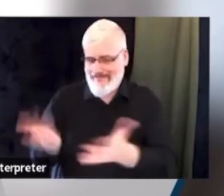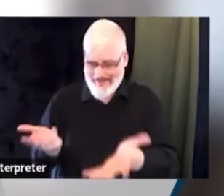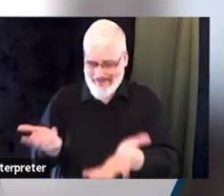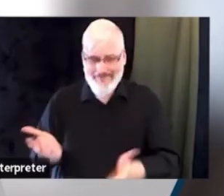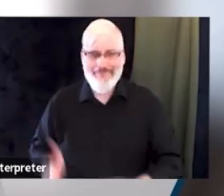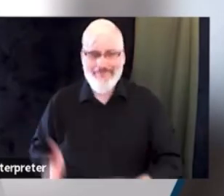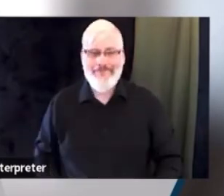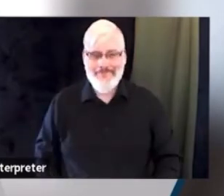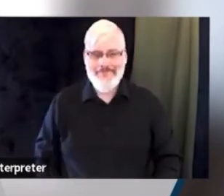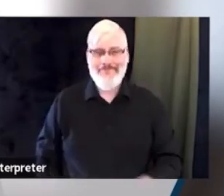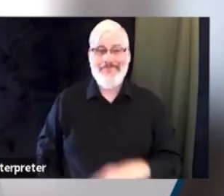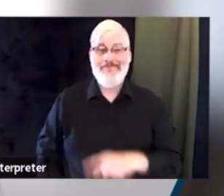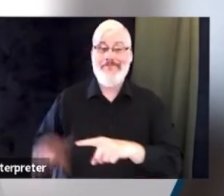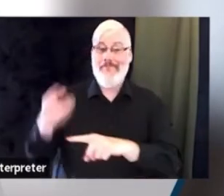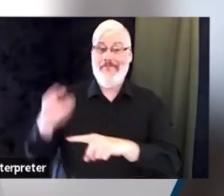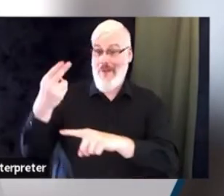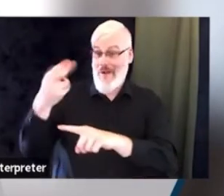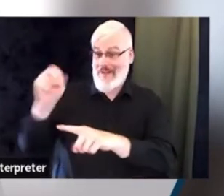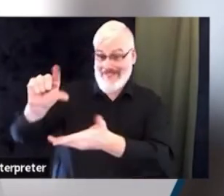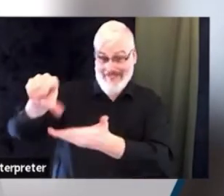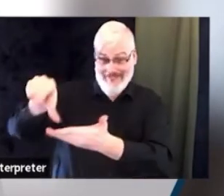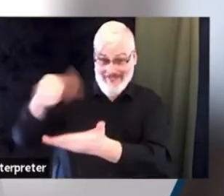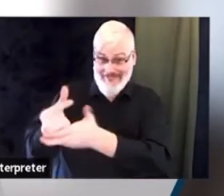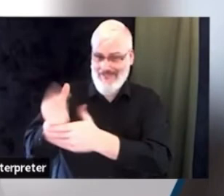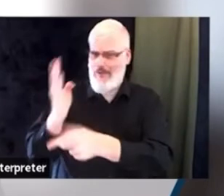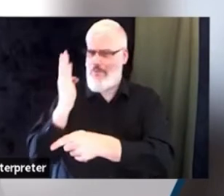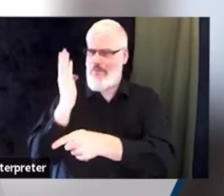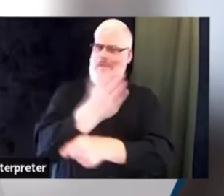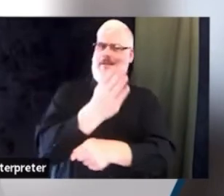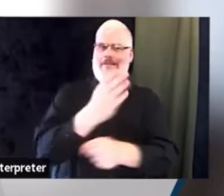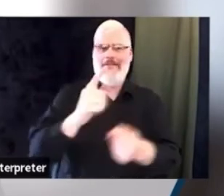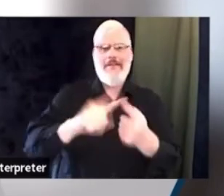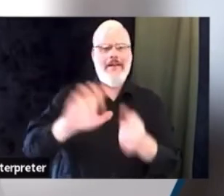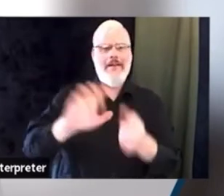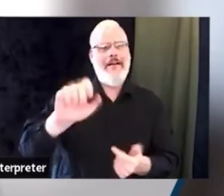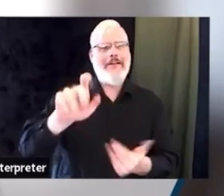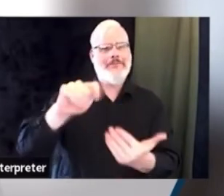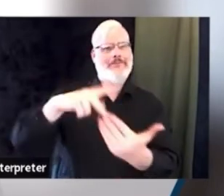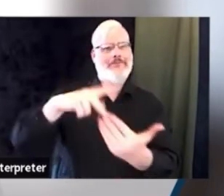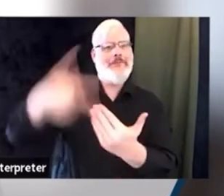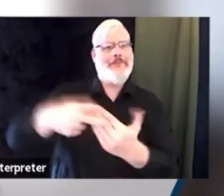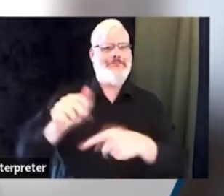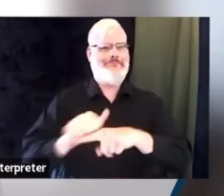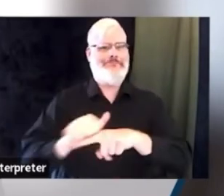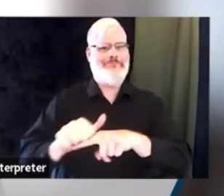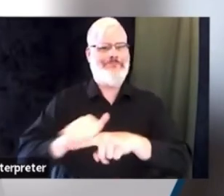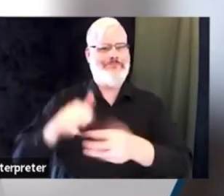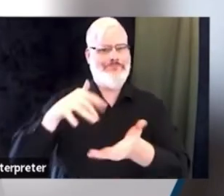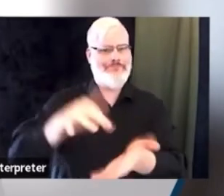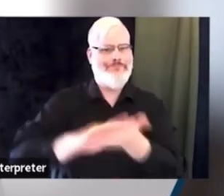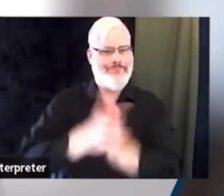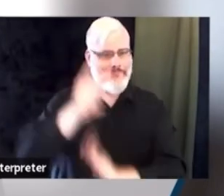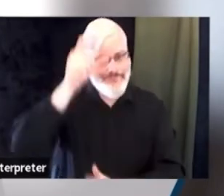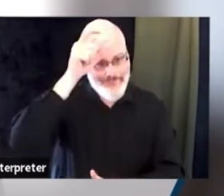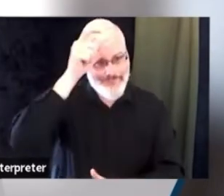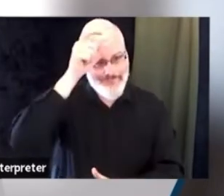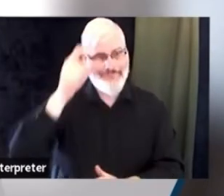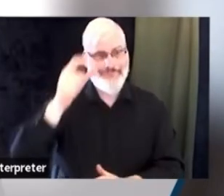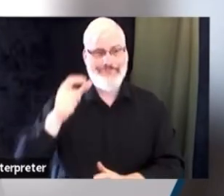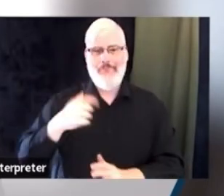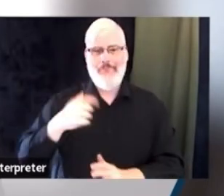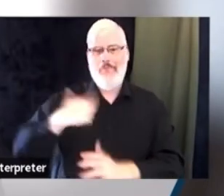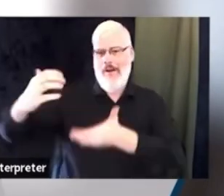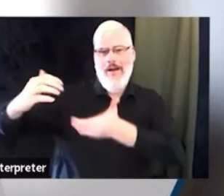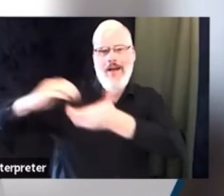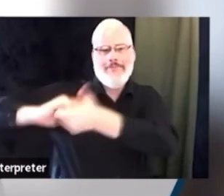by firefighters in the field, and a collaborative program, I think we could have tremendous success. I'd like to see us work on community